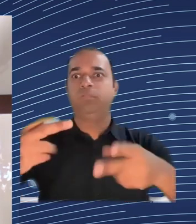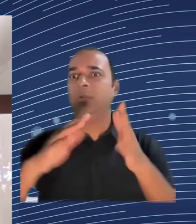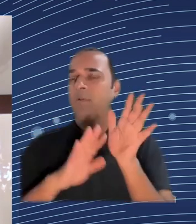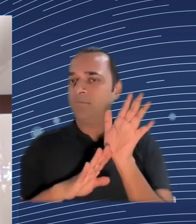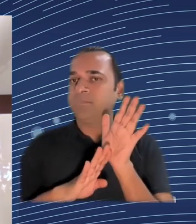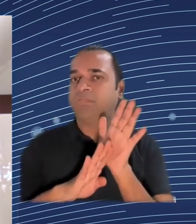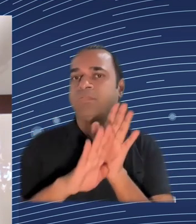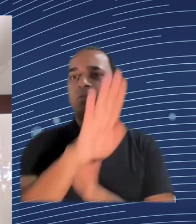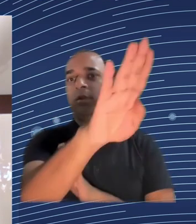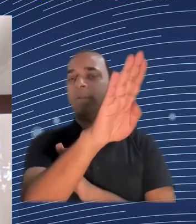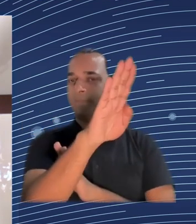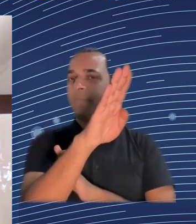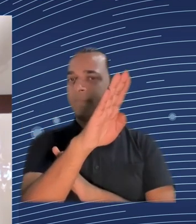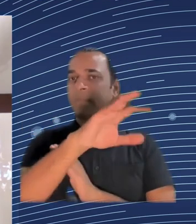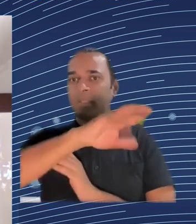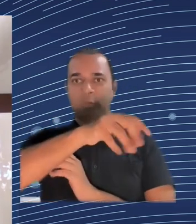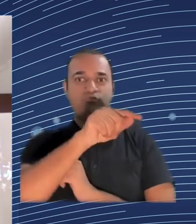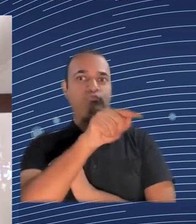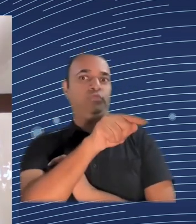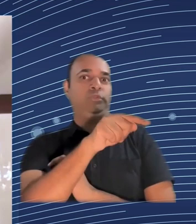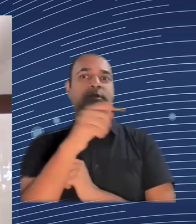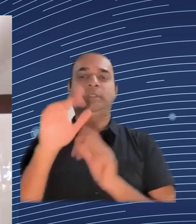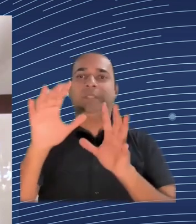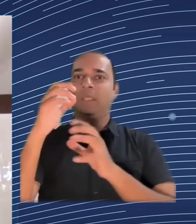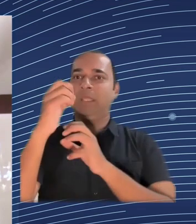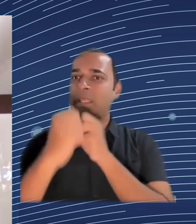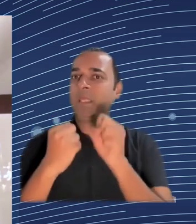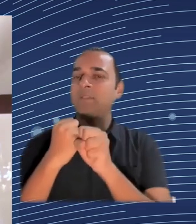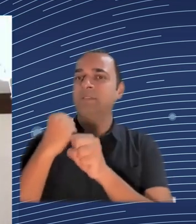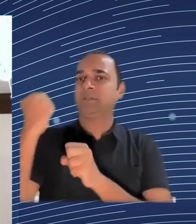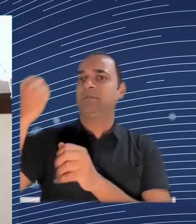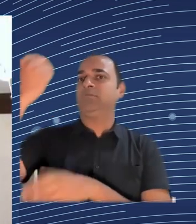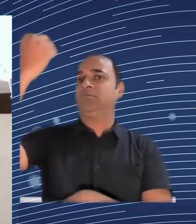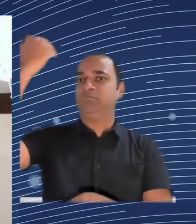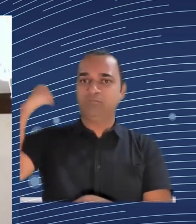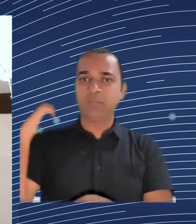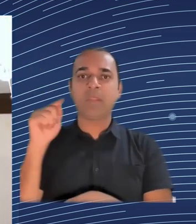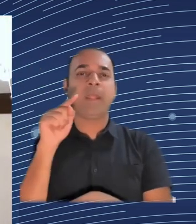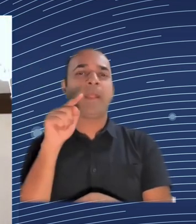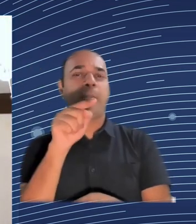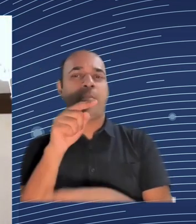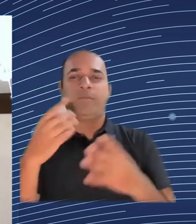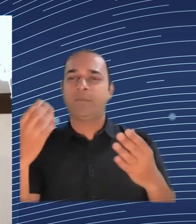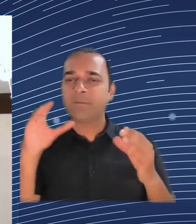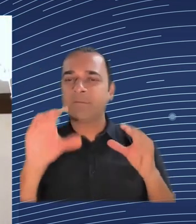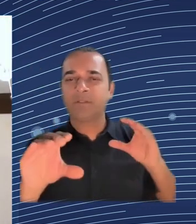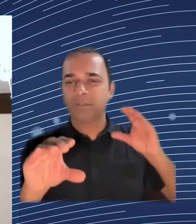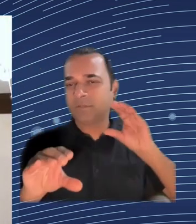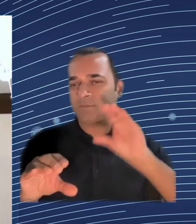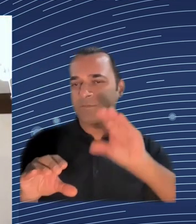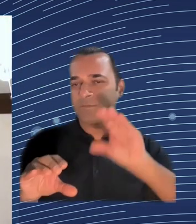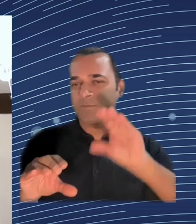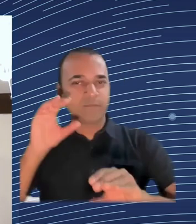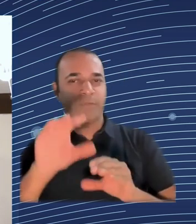the State Secretary was discussing? Well, my very brief take on that is that that may not be where the binding constraint